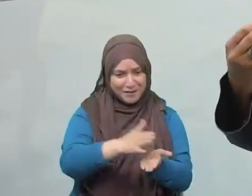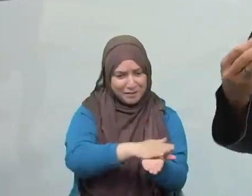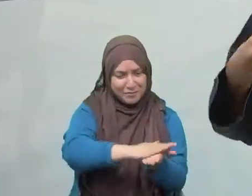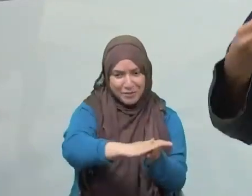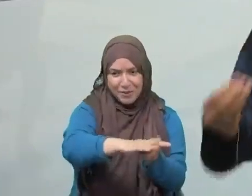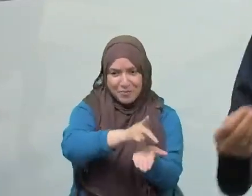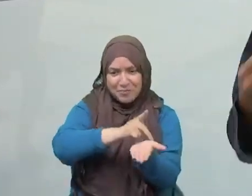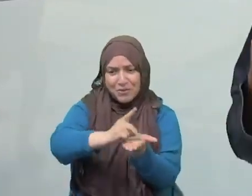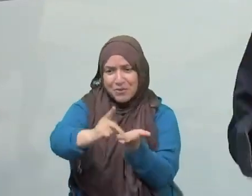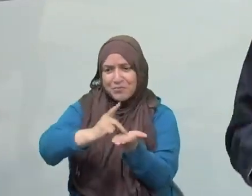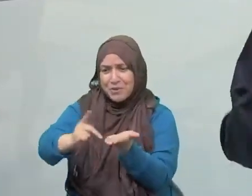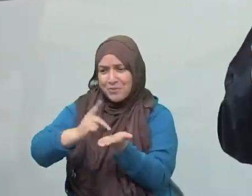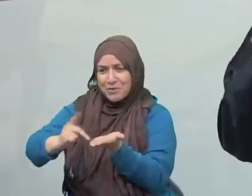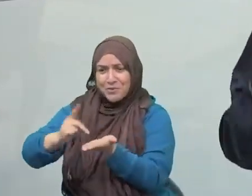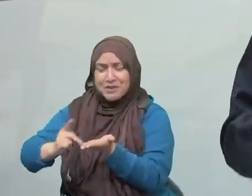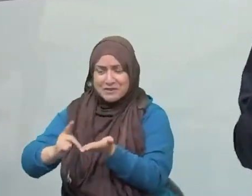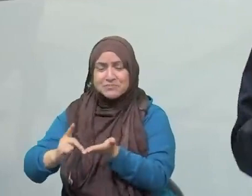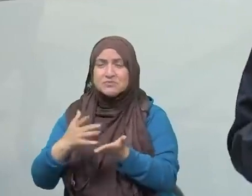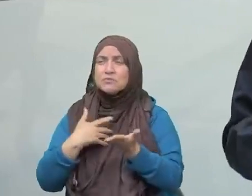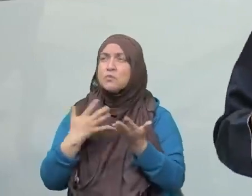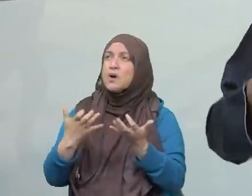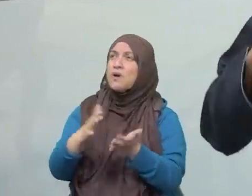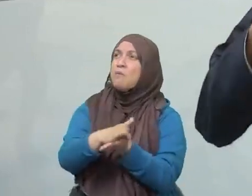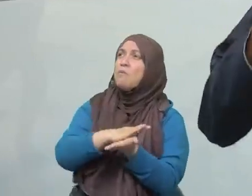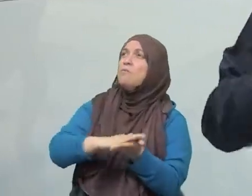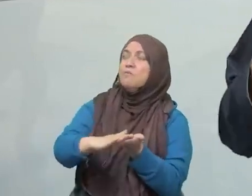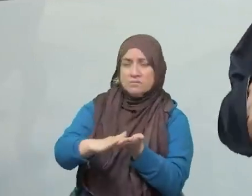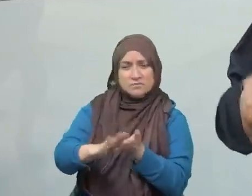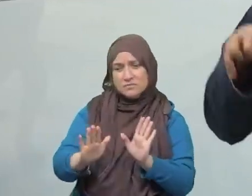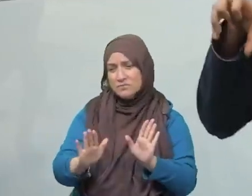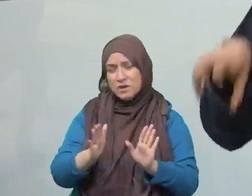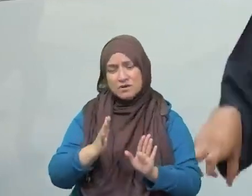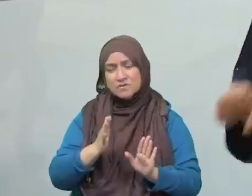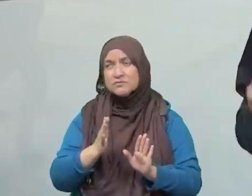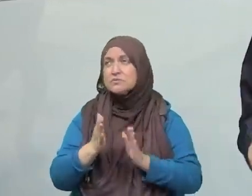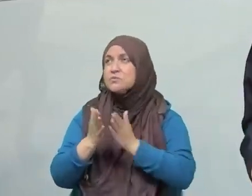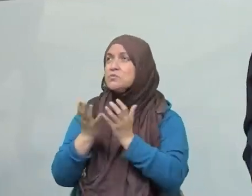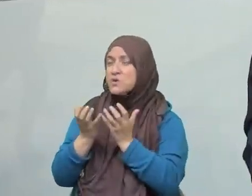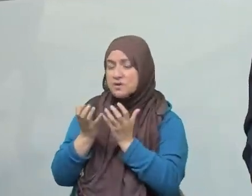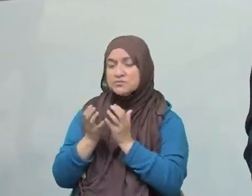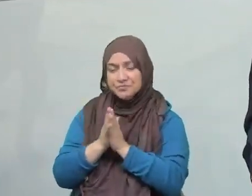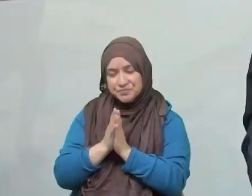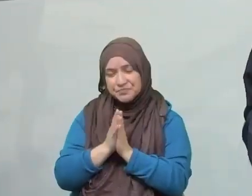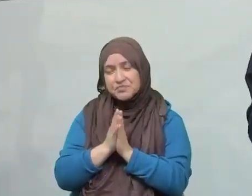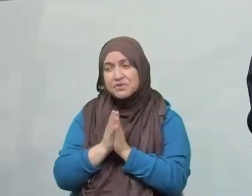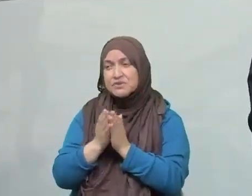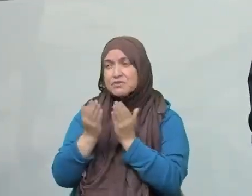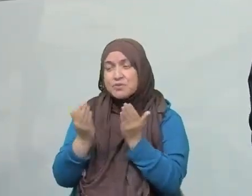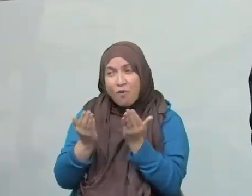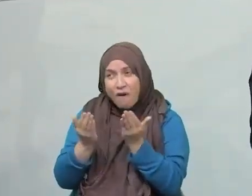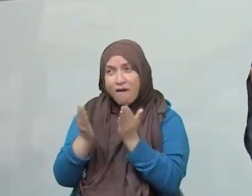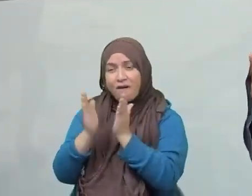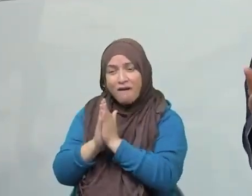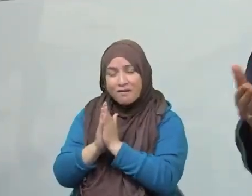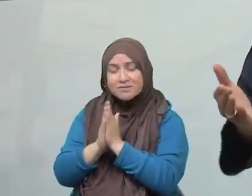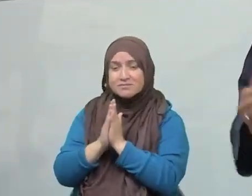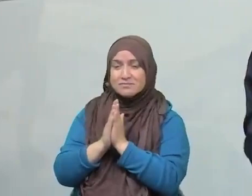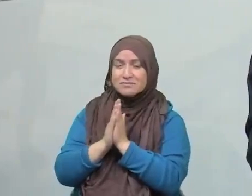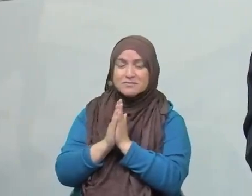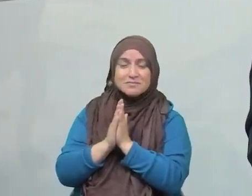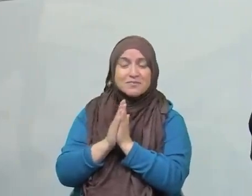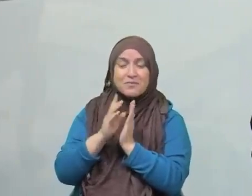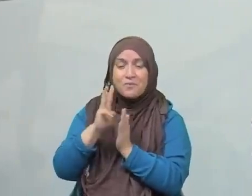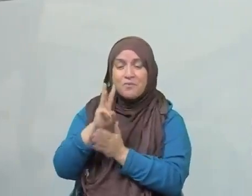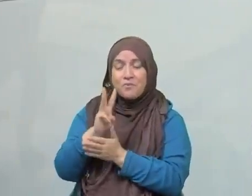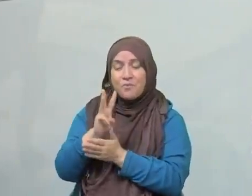embark on the journey of making sure that your dua, your witr dua every night, your dua in the last moments